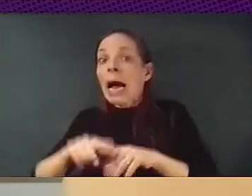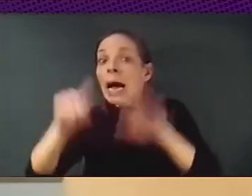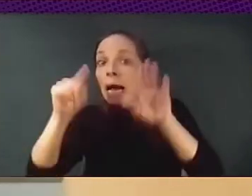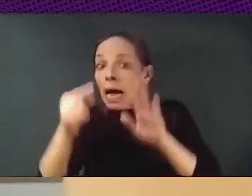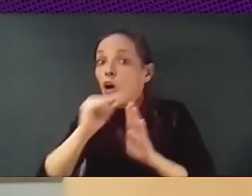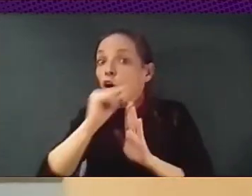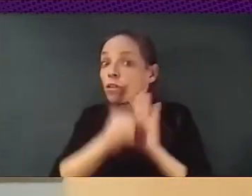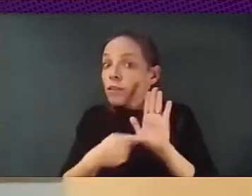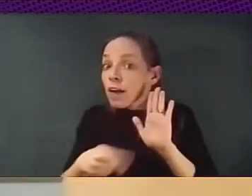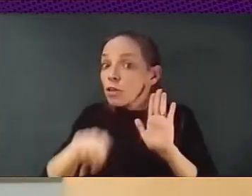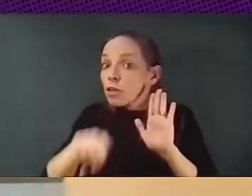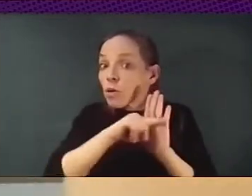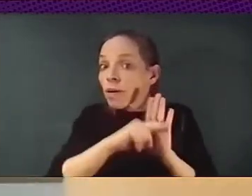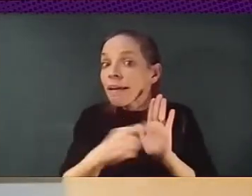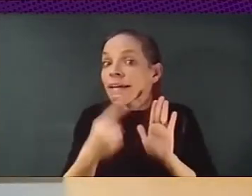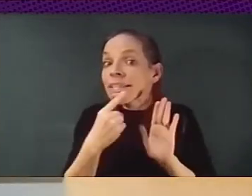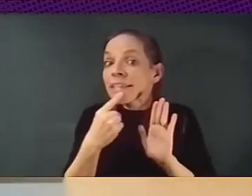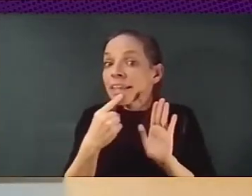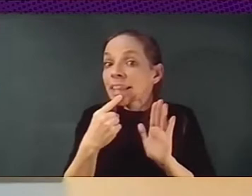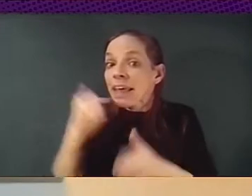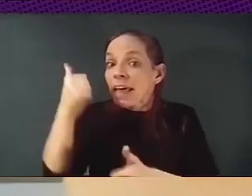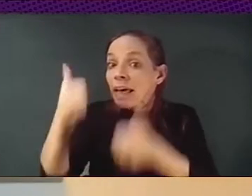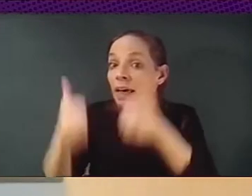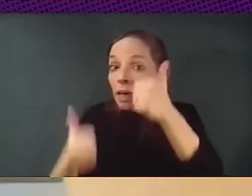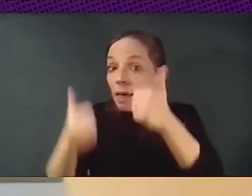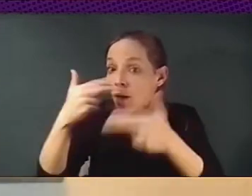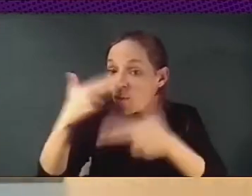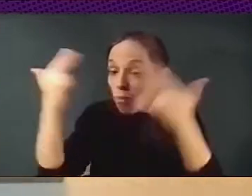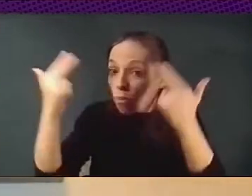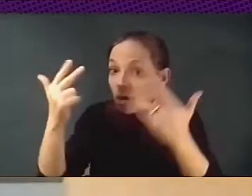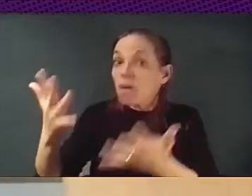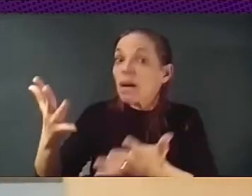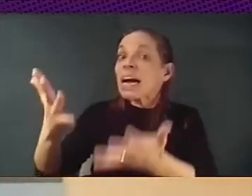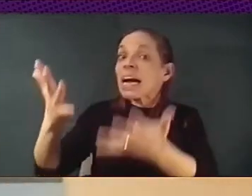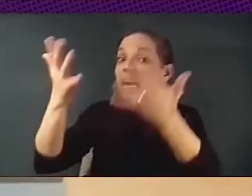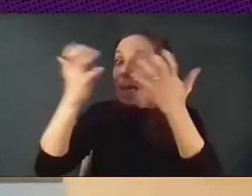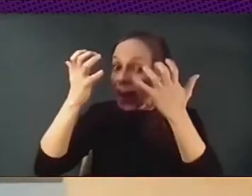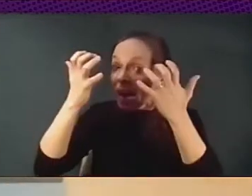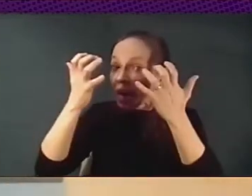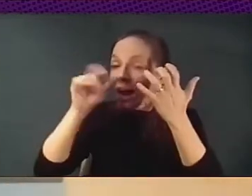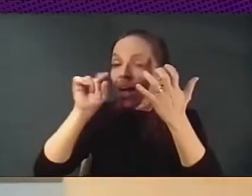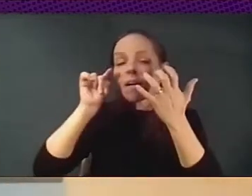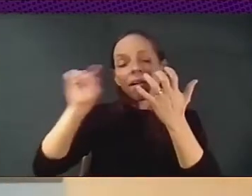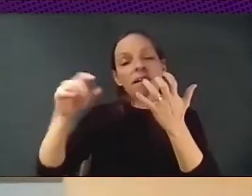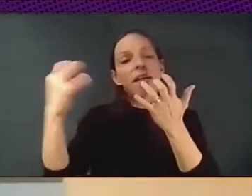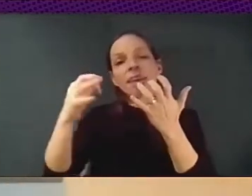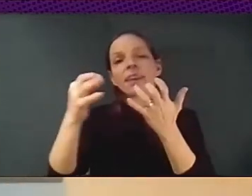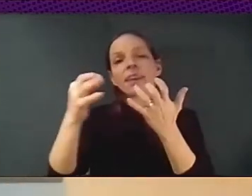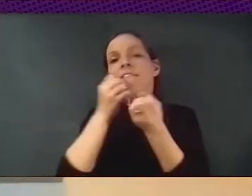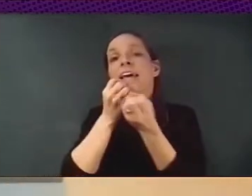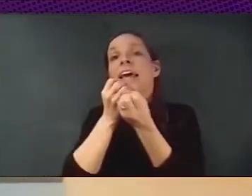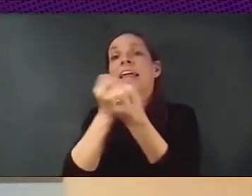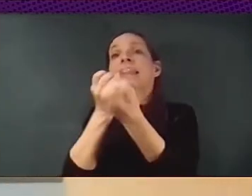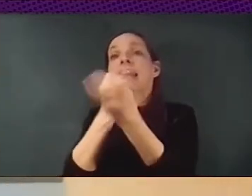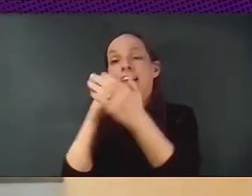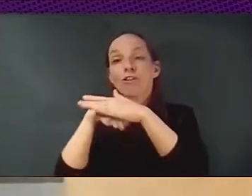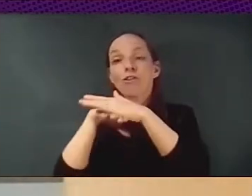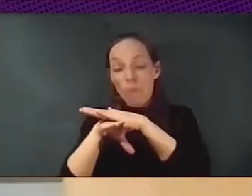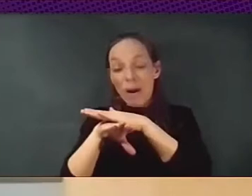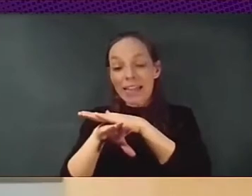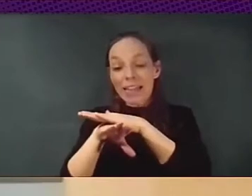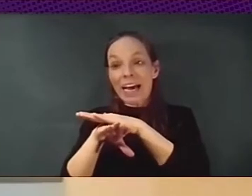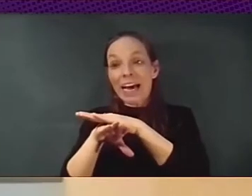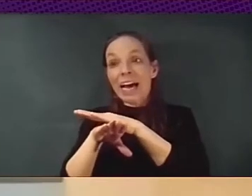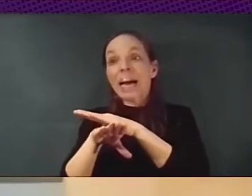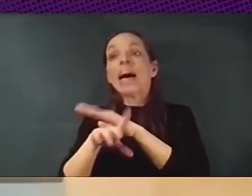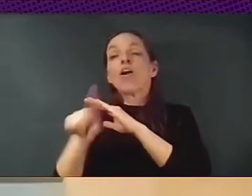Barcelona the data in machine readable format. So this data can be consumed by artificial intelligence engine. And this